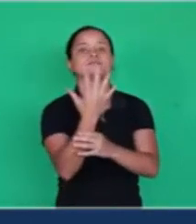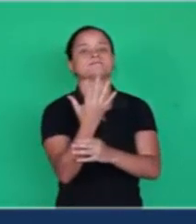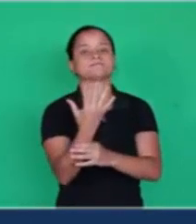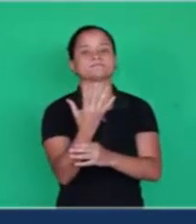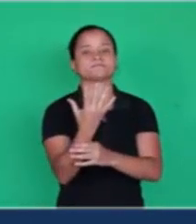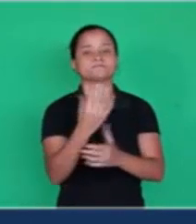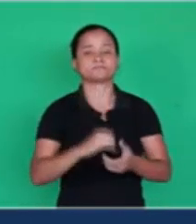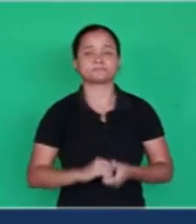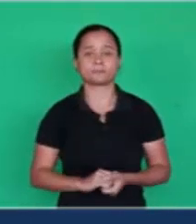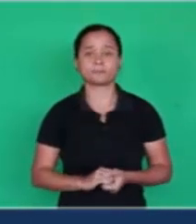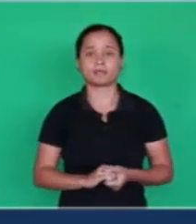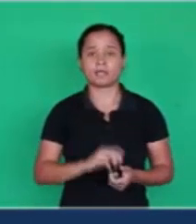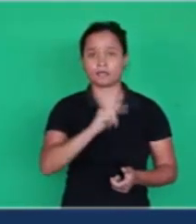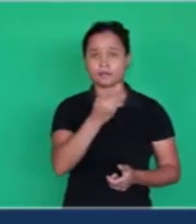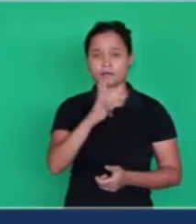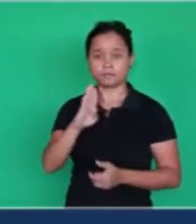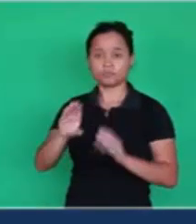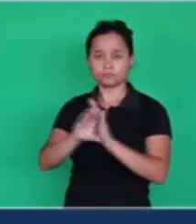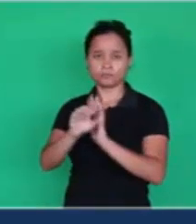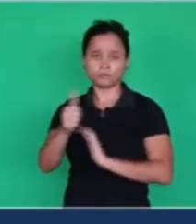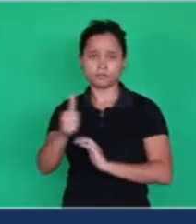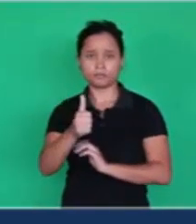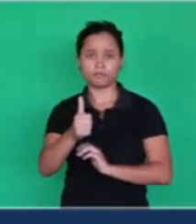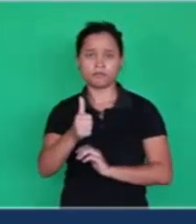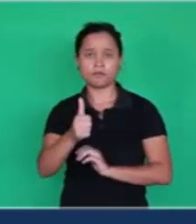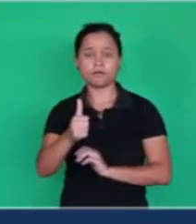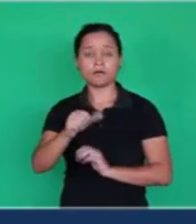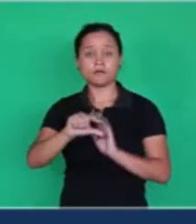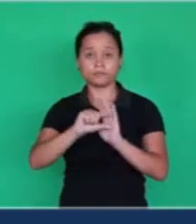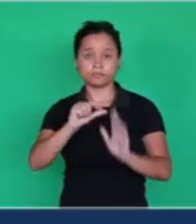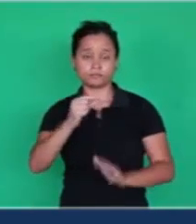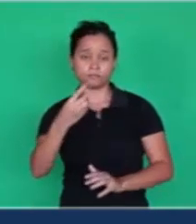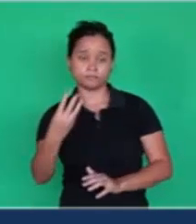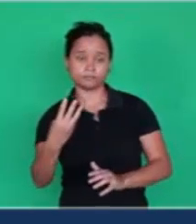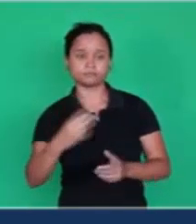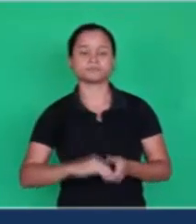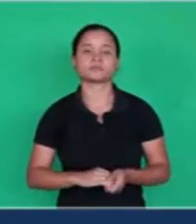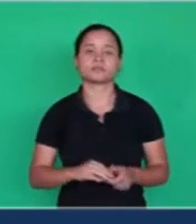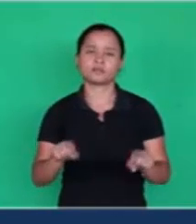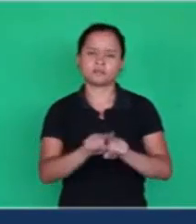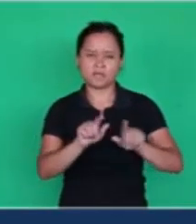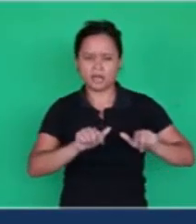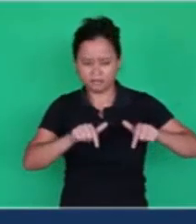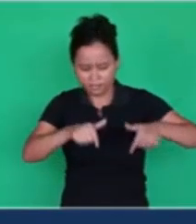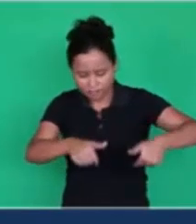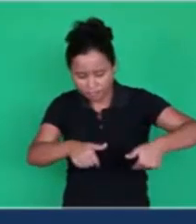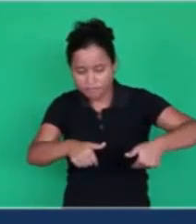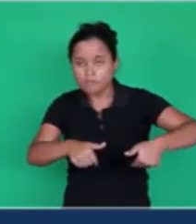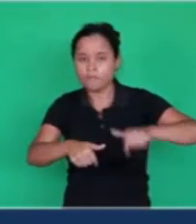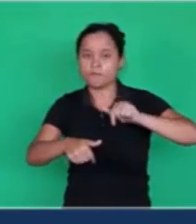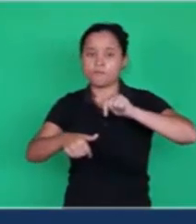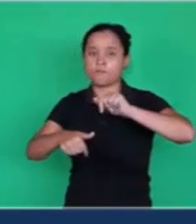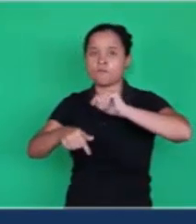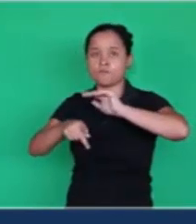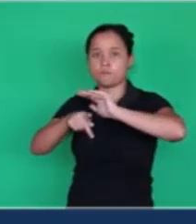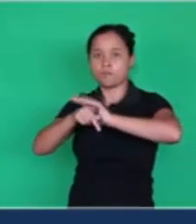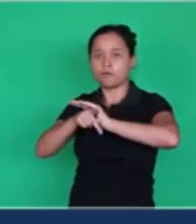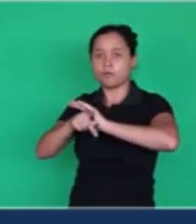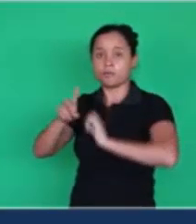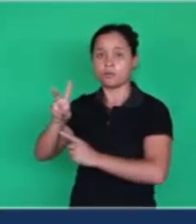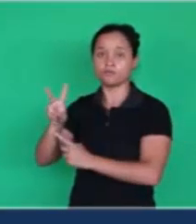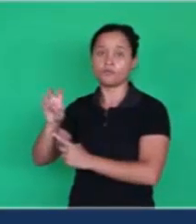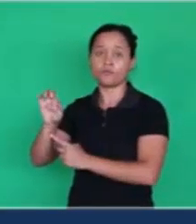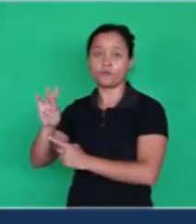11.3 It's the action of the Word in the beginning of all things. Now, as a substance,